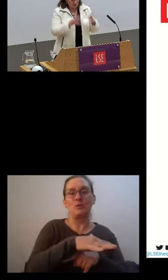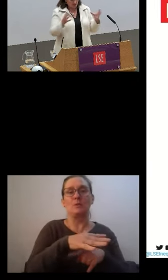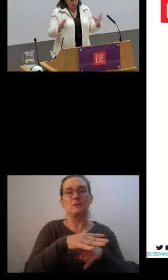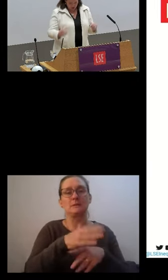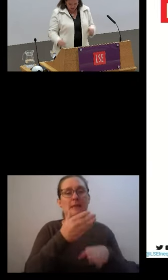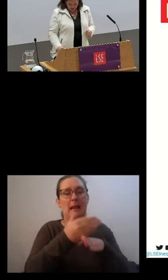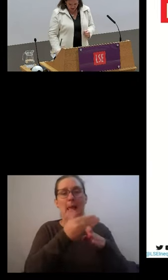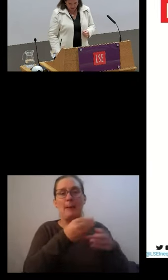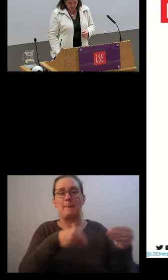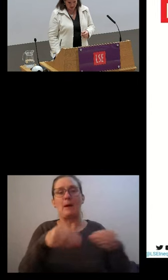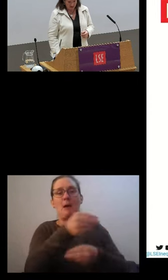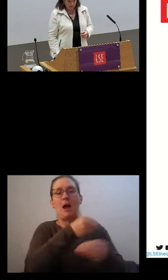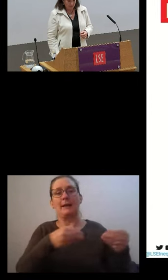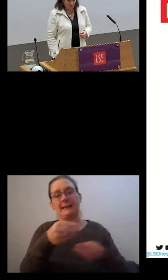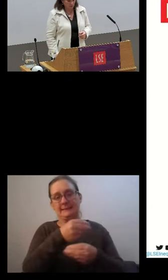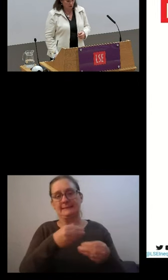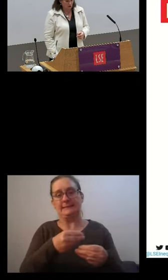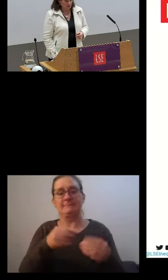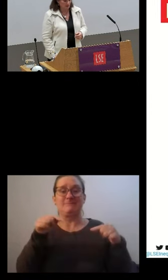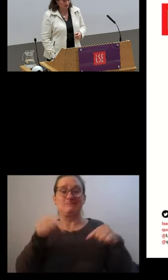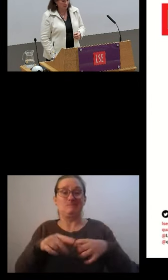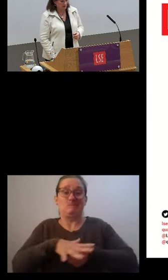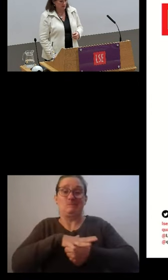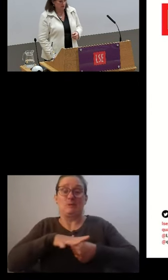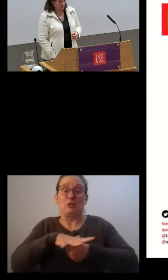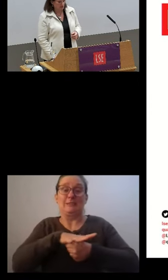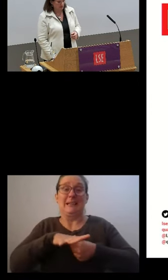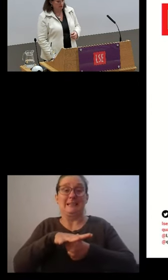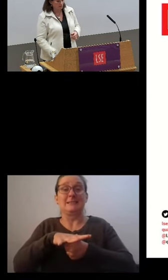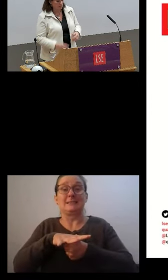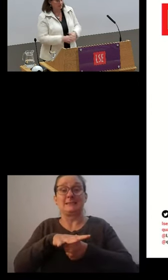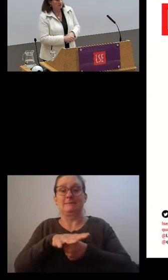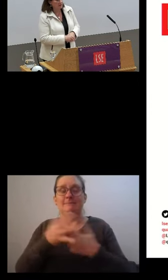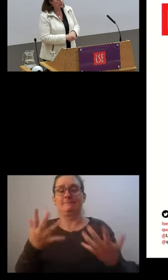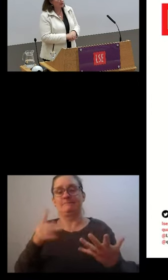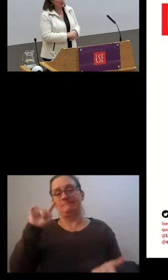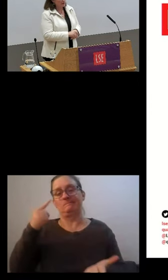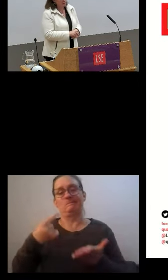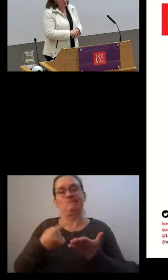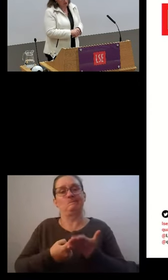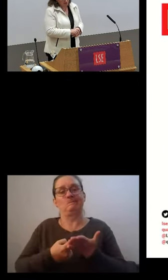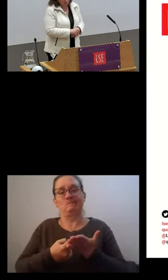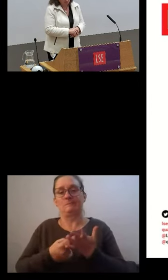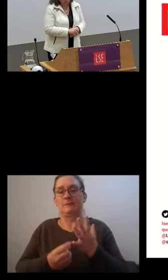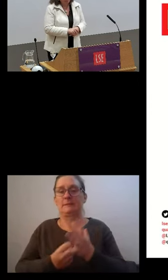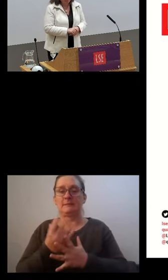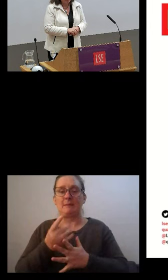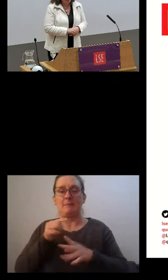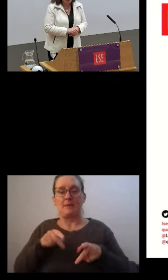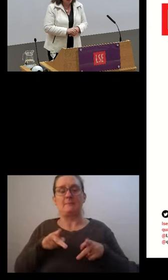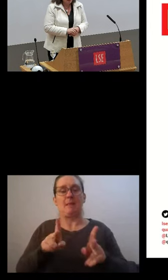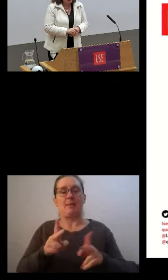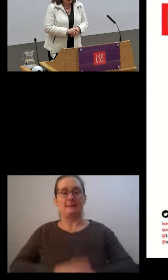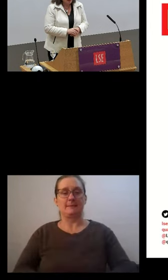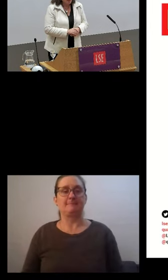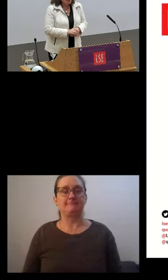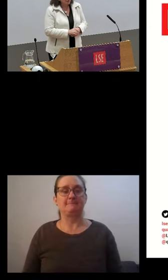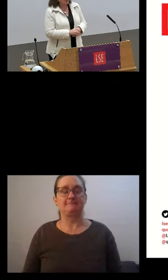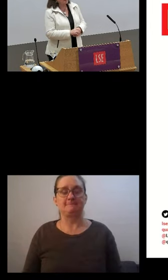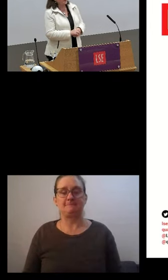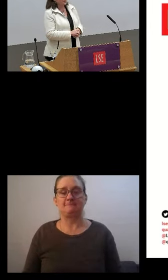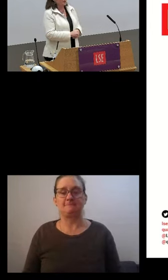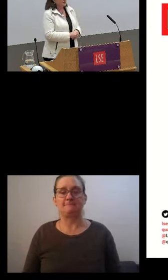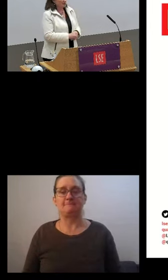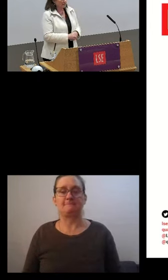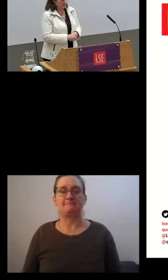So this is the context in which we decided to develop this methodology. Now, I